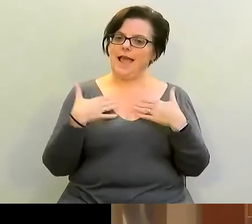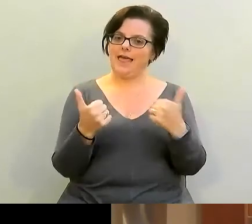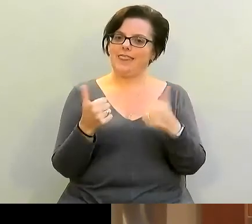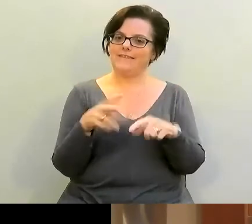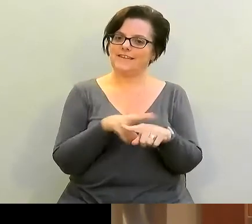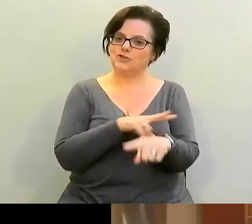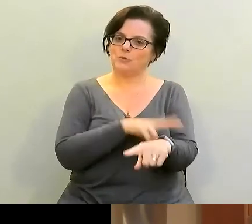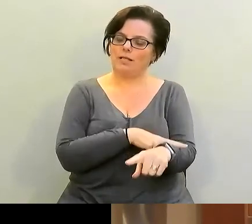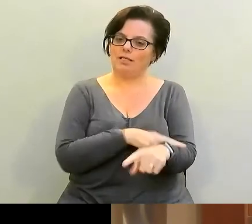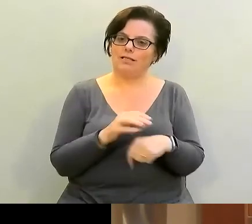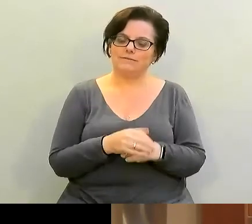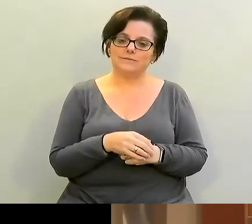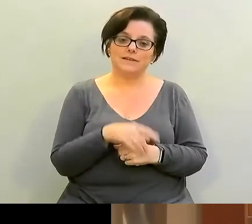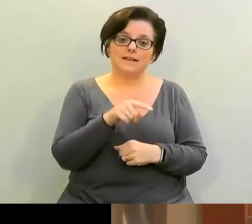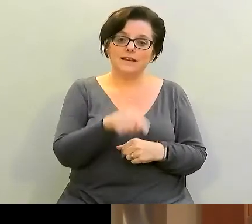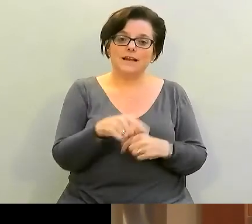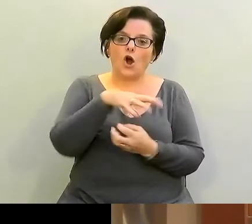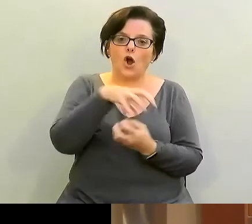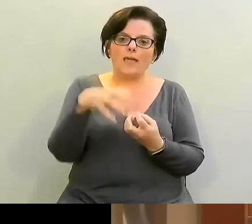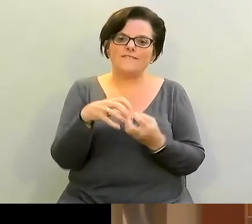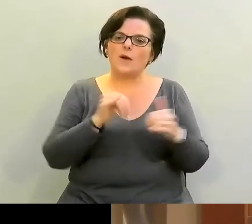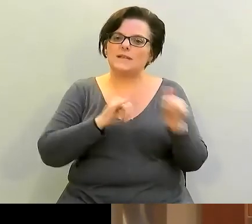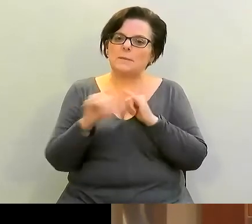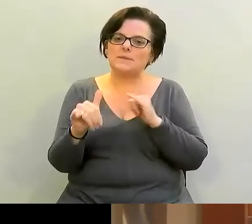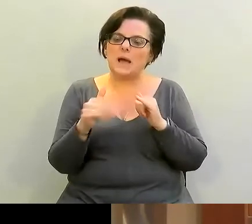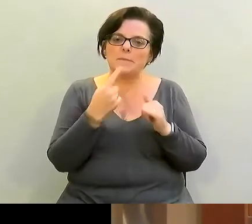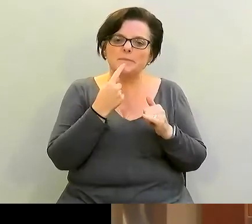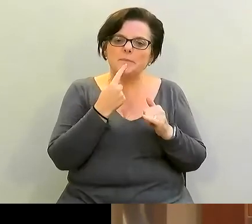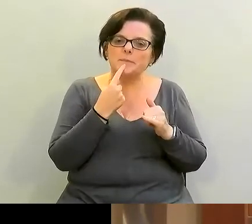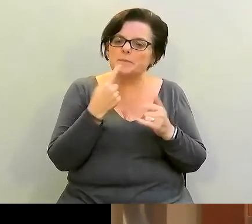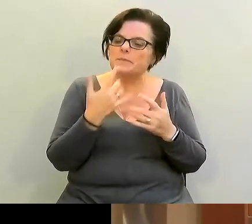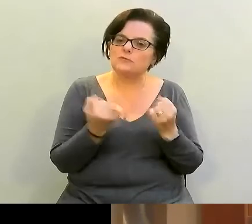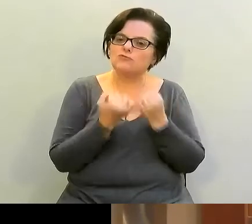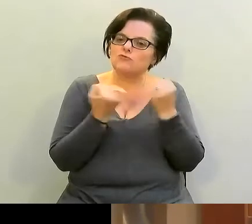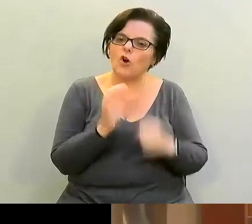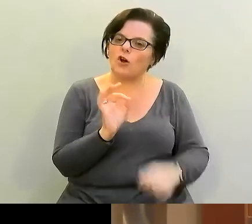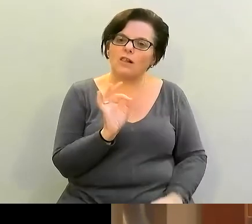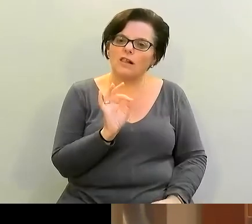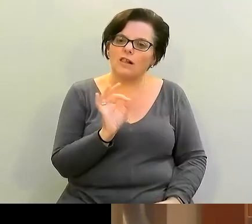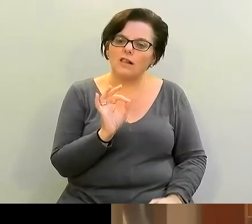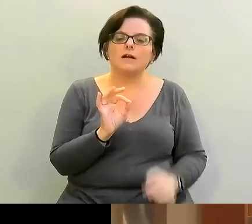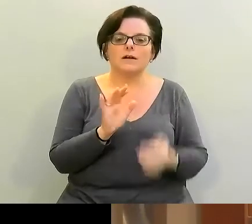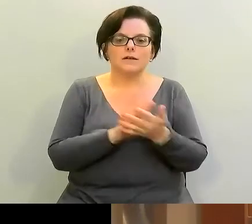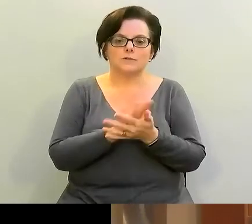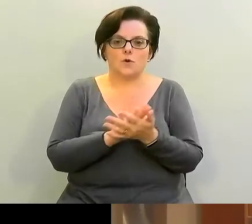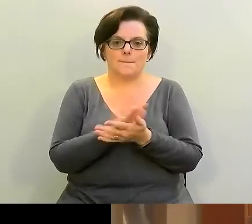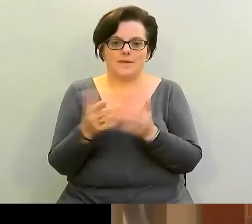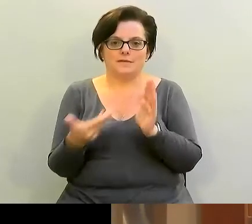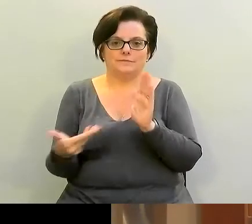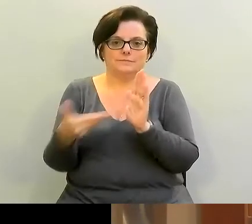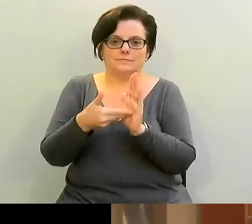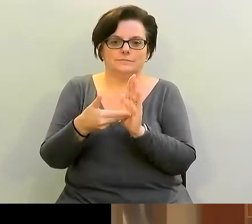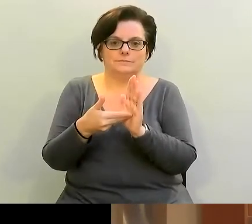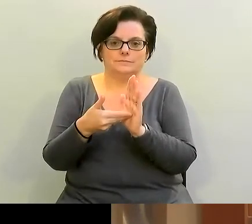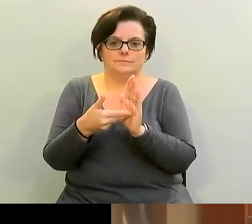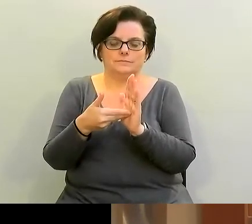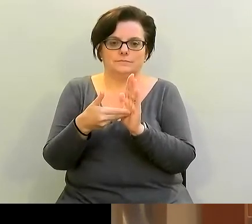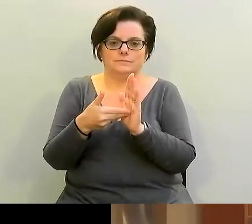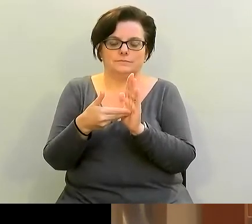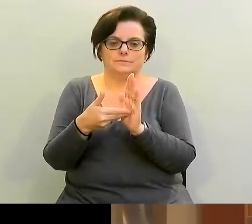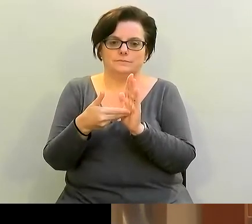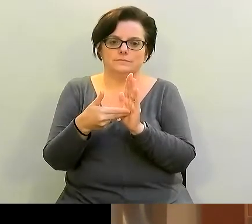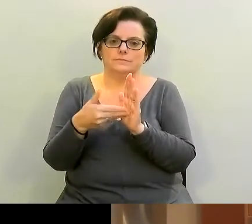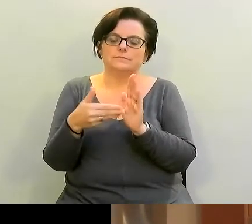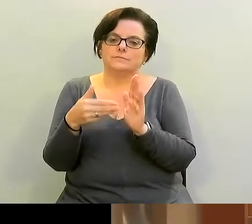and since cauliflower is somewhat bland on its own it allows for us to make it a little bit more